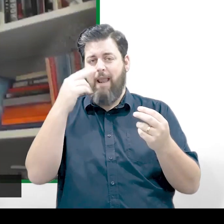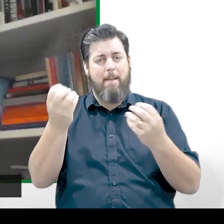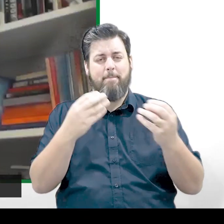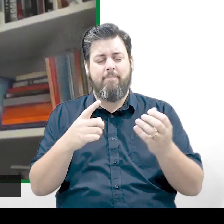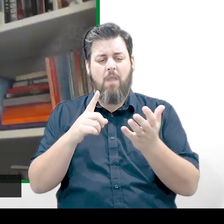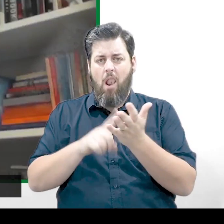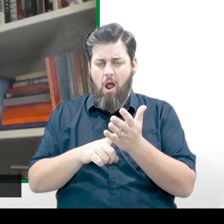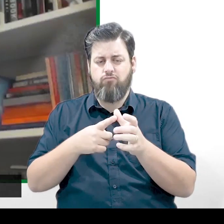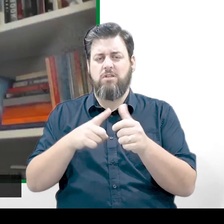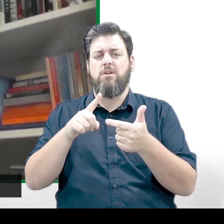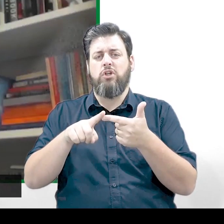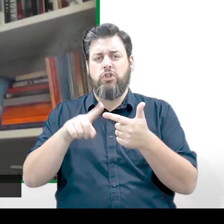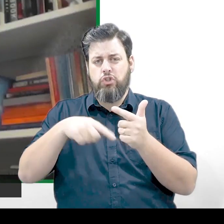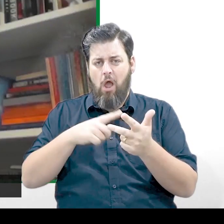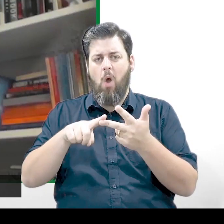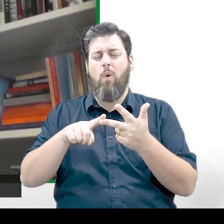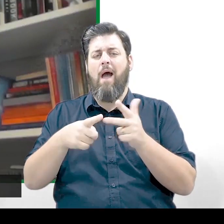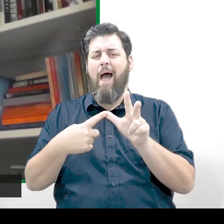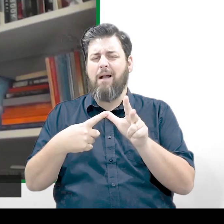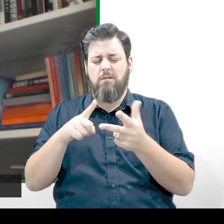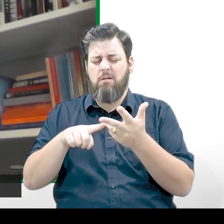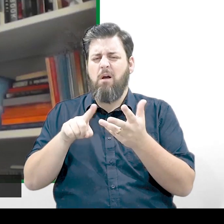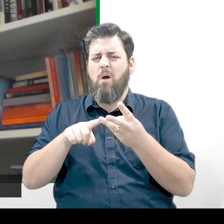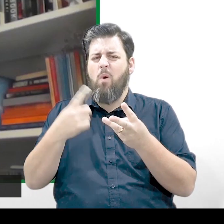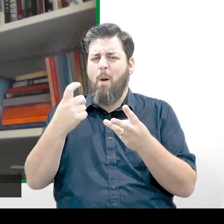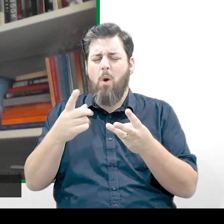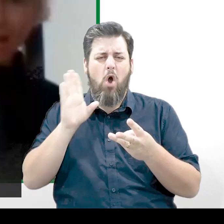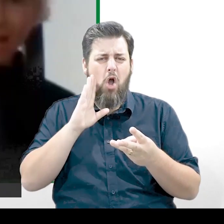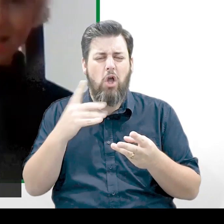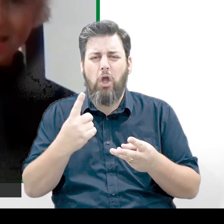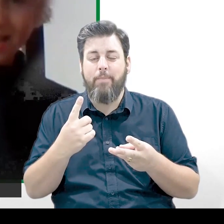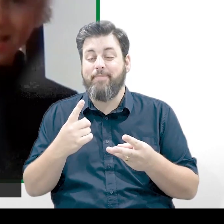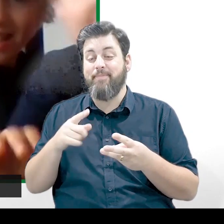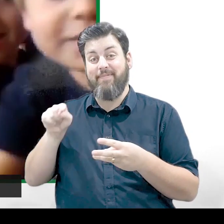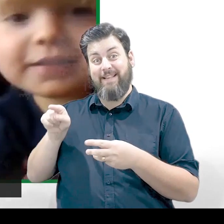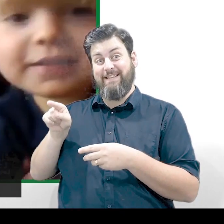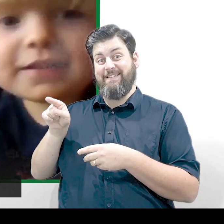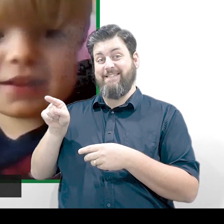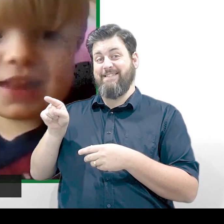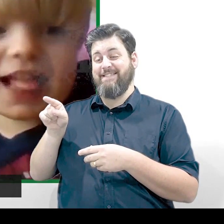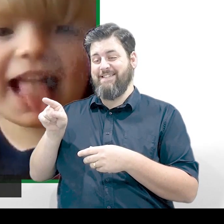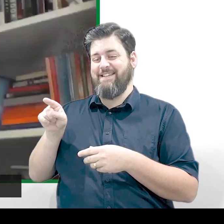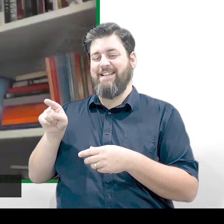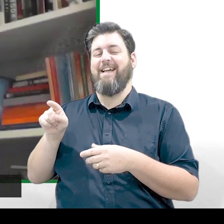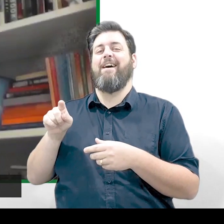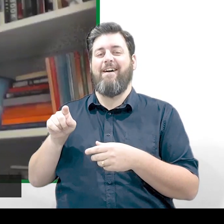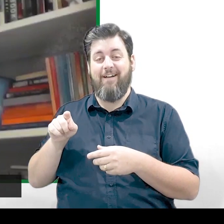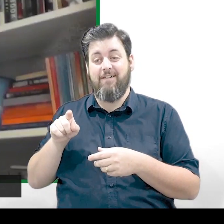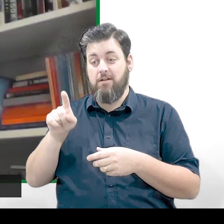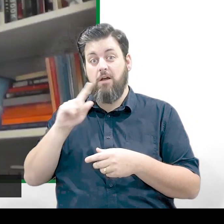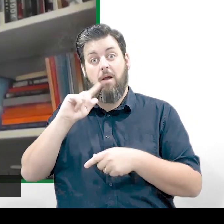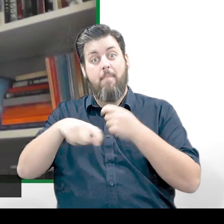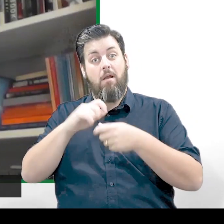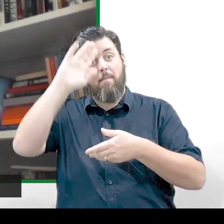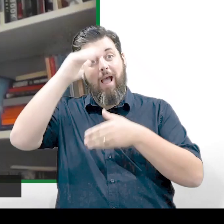They've got Lauren and Jo and Angus. And there was one more voice I heard, I thought. Yeah, so this one. Who is to be an